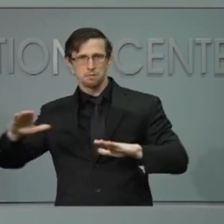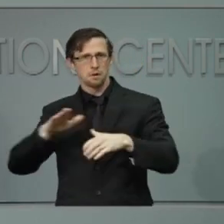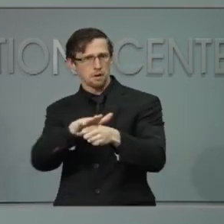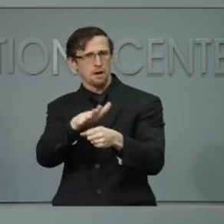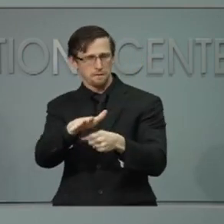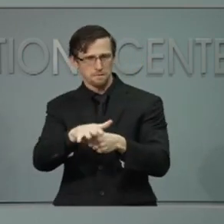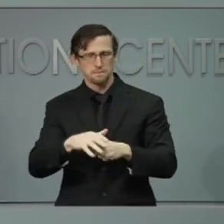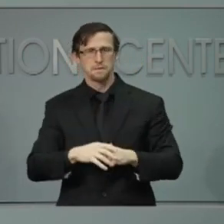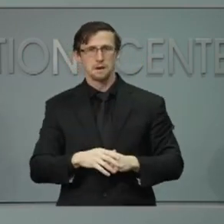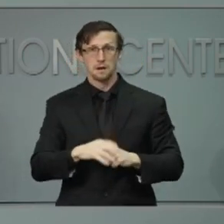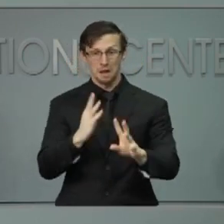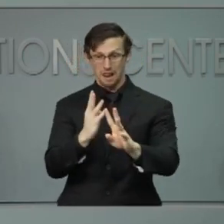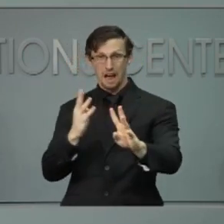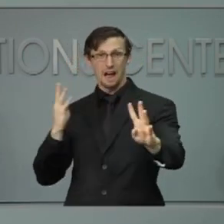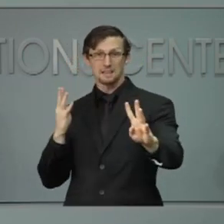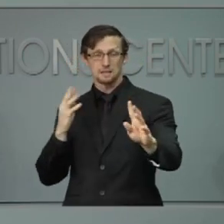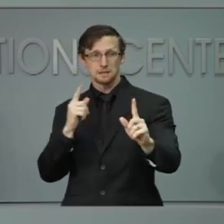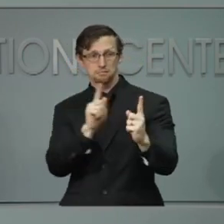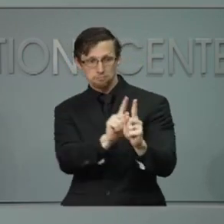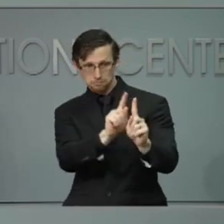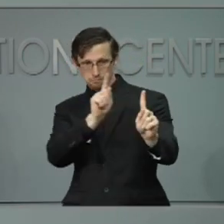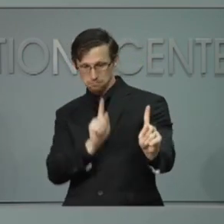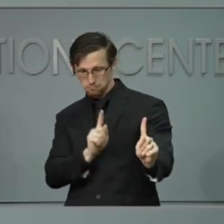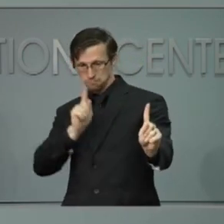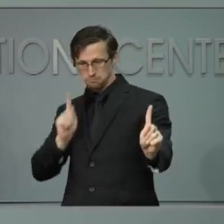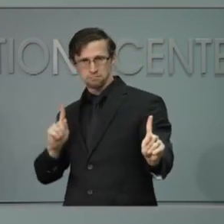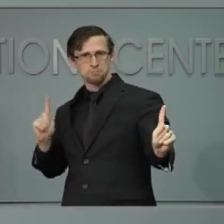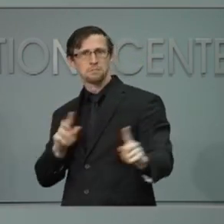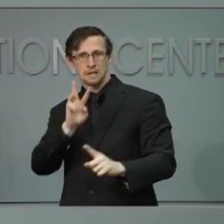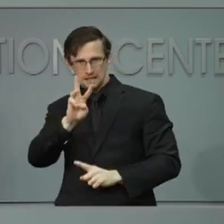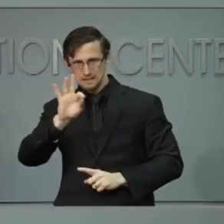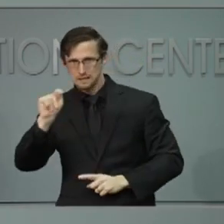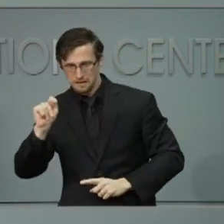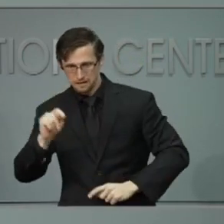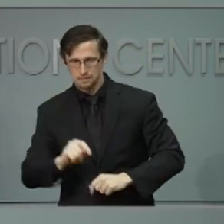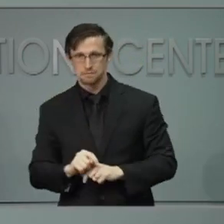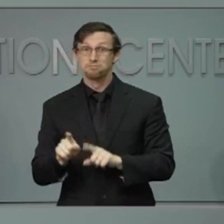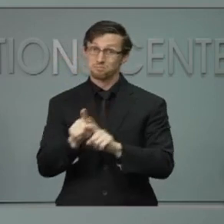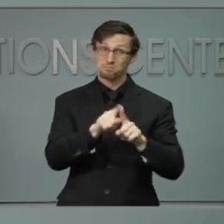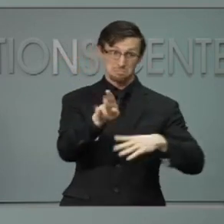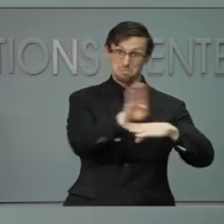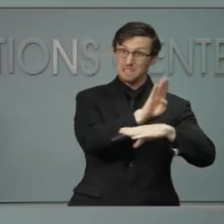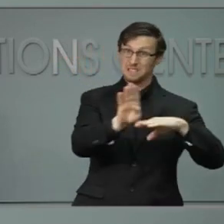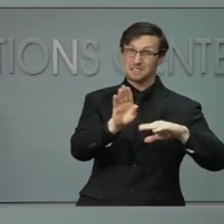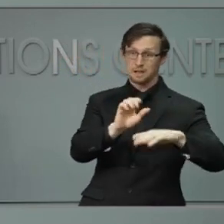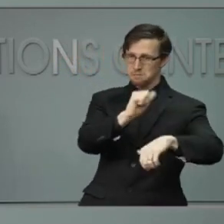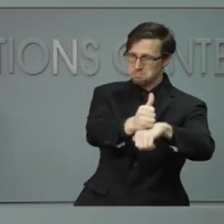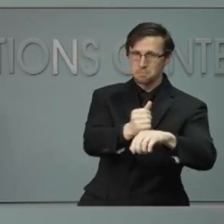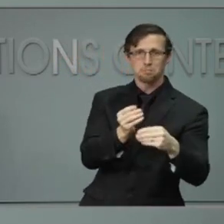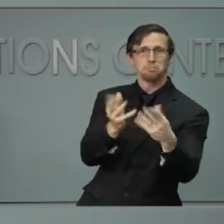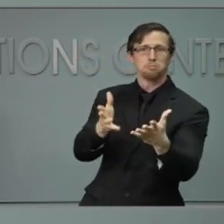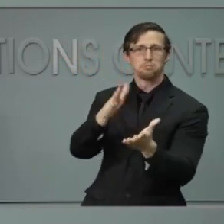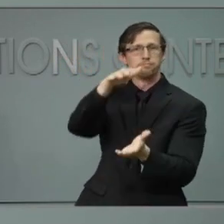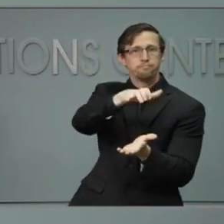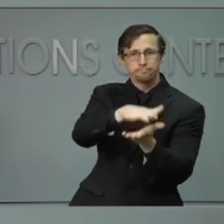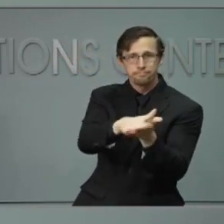when you're waiting in line. Hand sanitizer must be provided. Now, if a business is